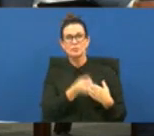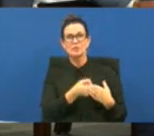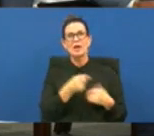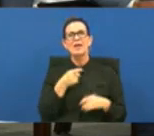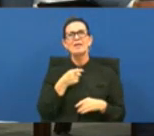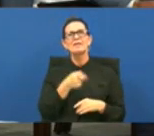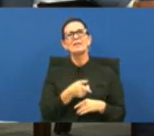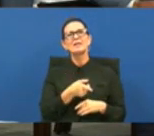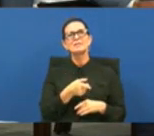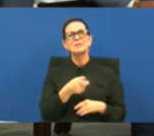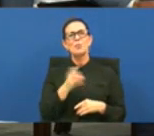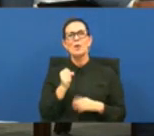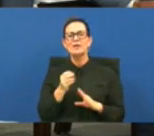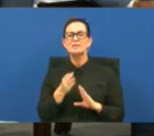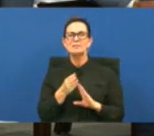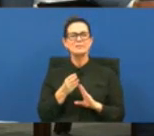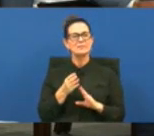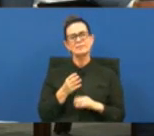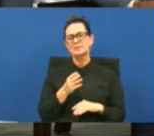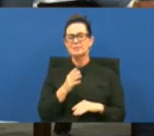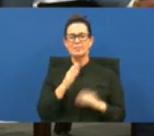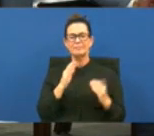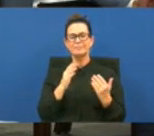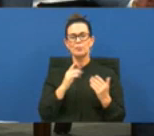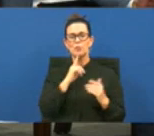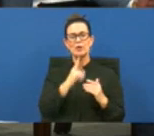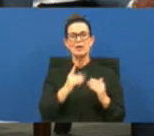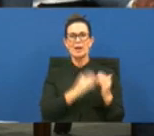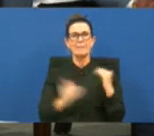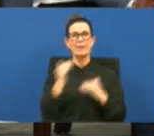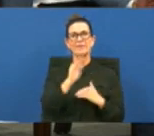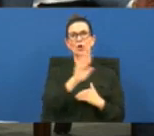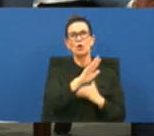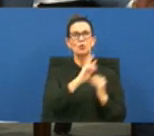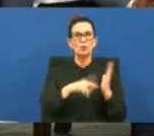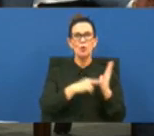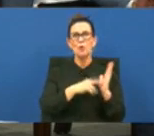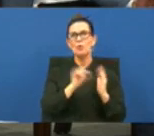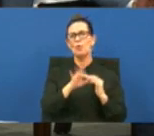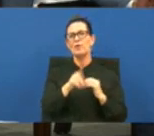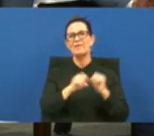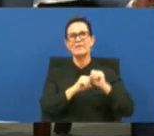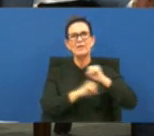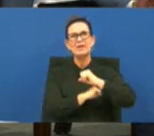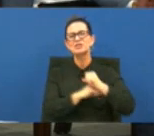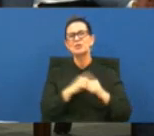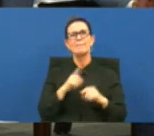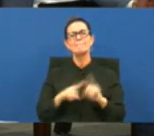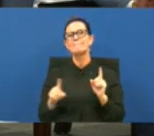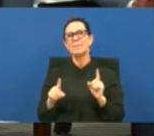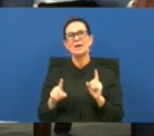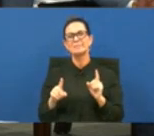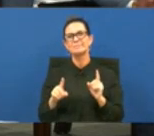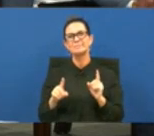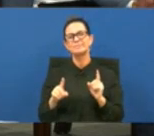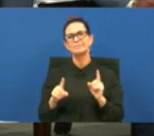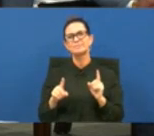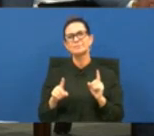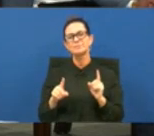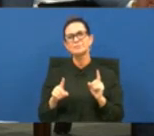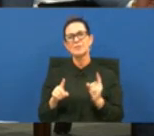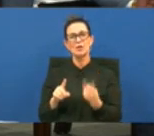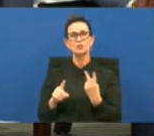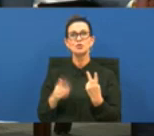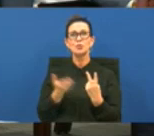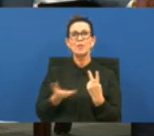-existed her role or even the foundation of this creation but what i will say is this the two